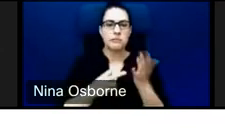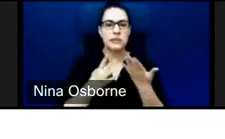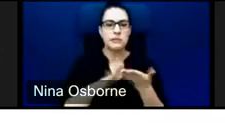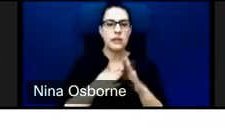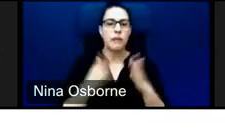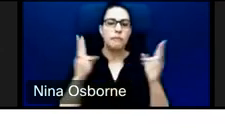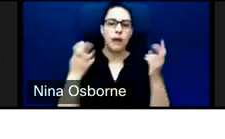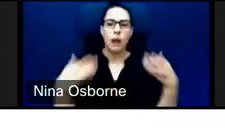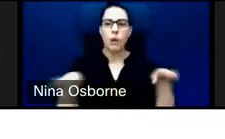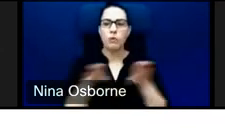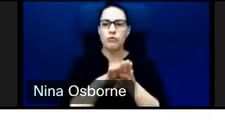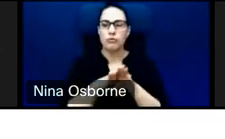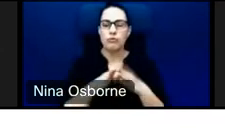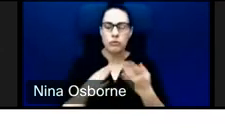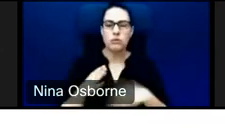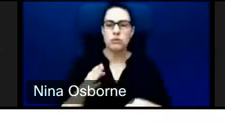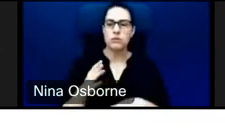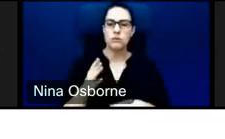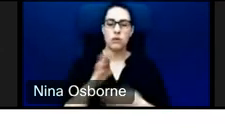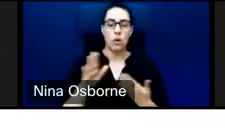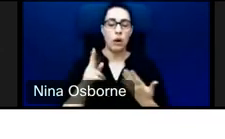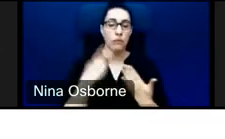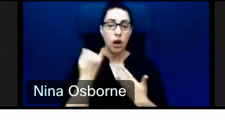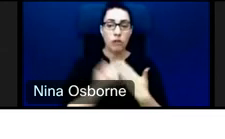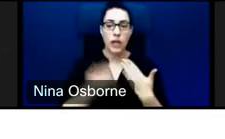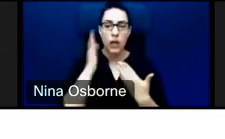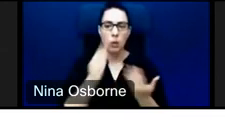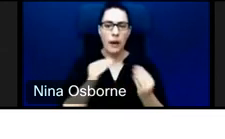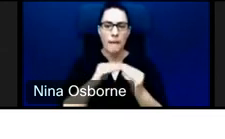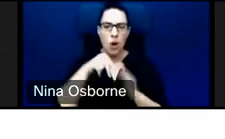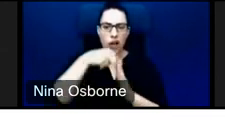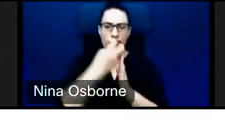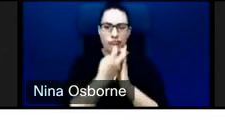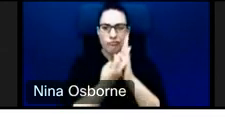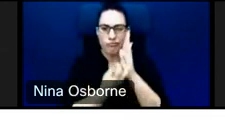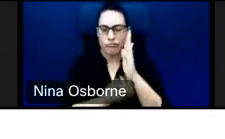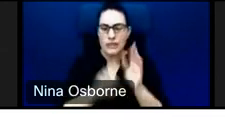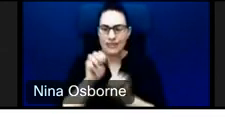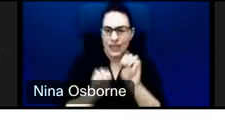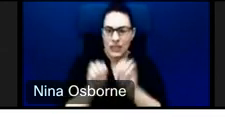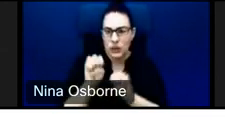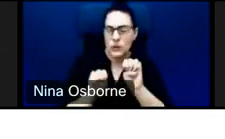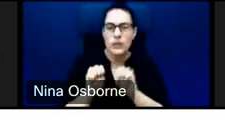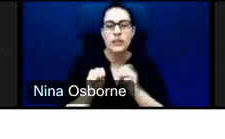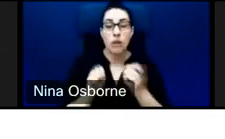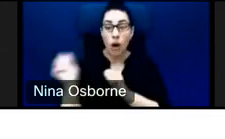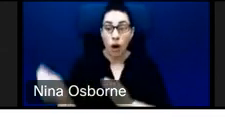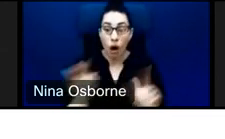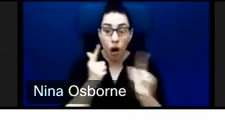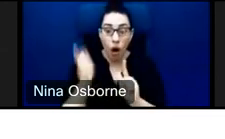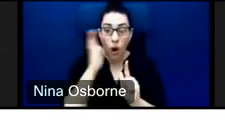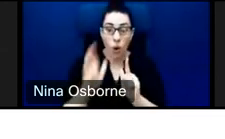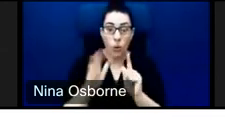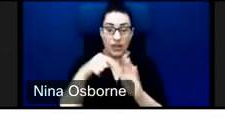into a project. Not all projects will be evaluated, but some projects will, especially if we're doing like a